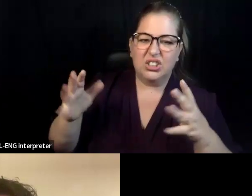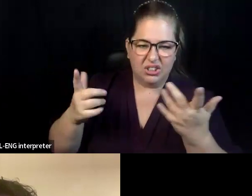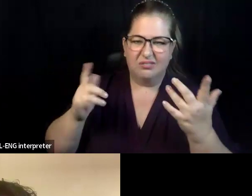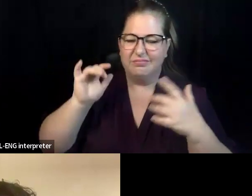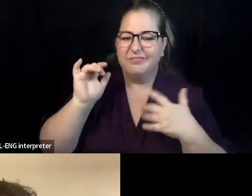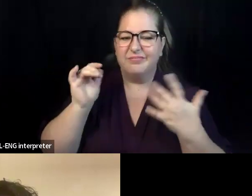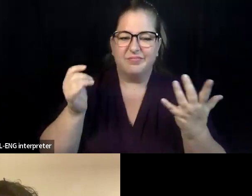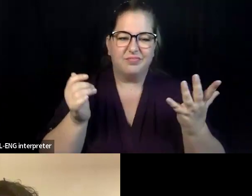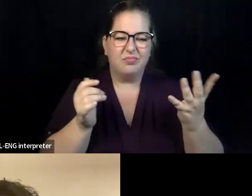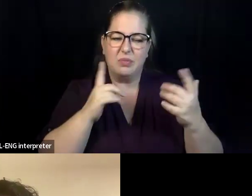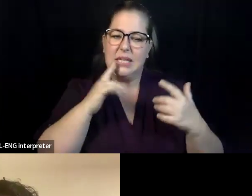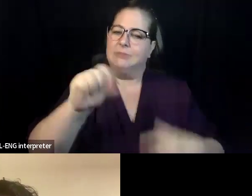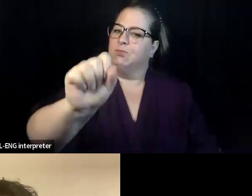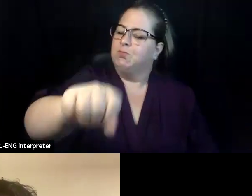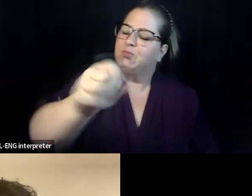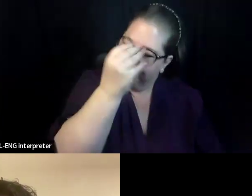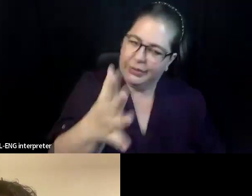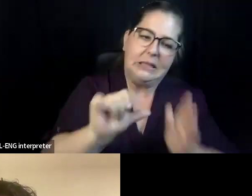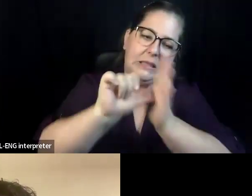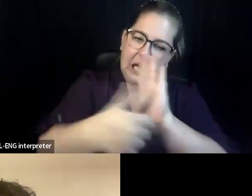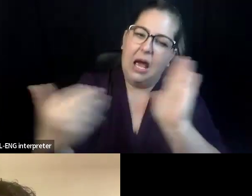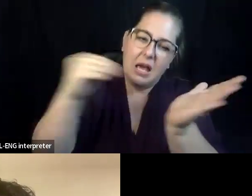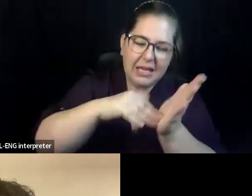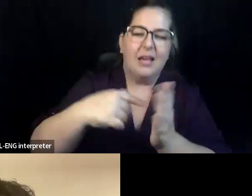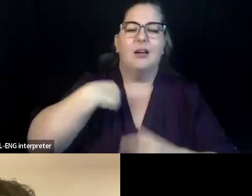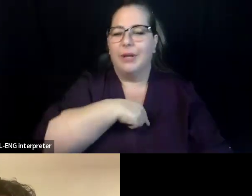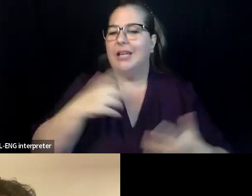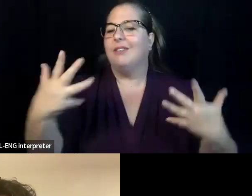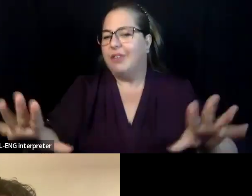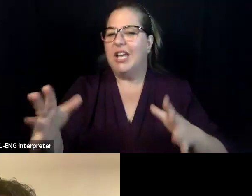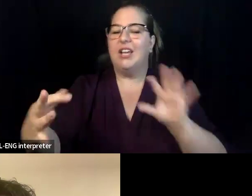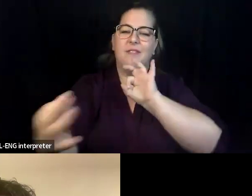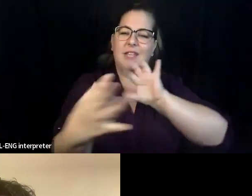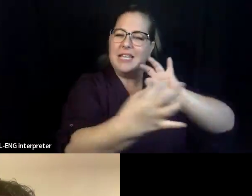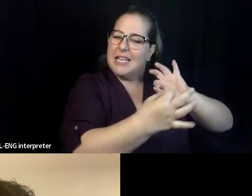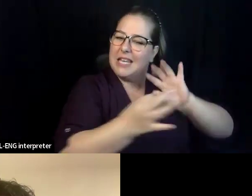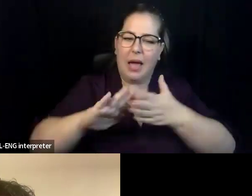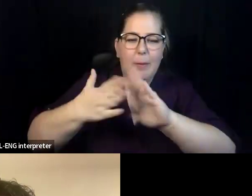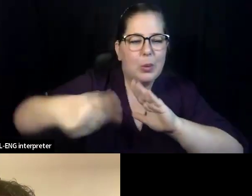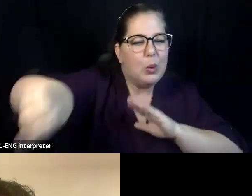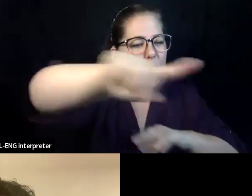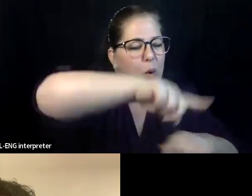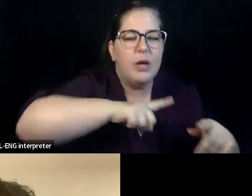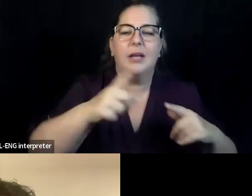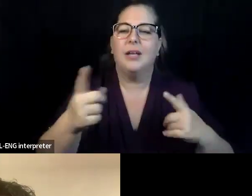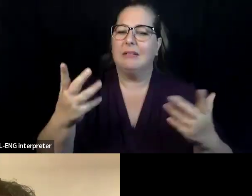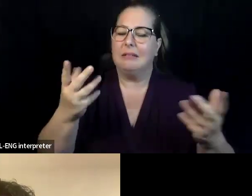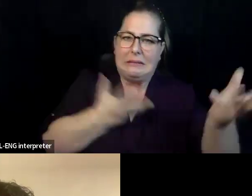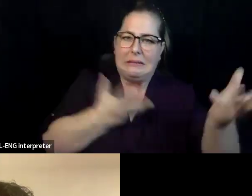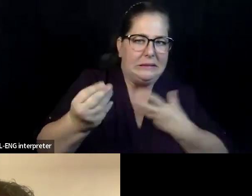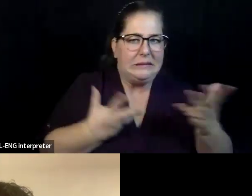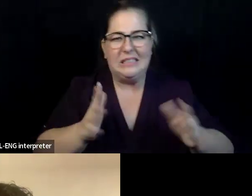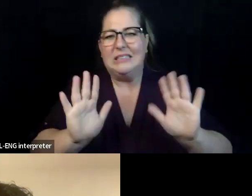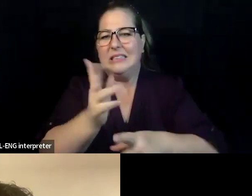have been mindful of. And we've, we've shared, uh, we actually outsourced and got some specific recommendations, um, from